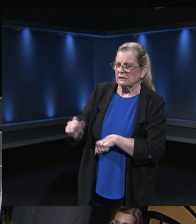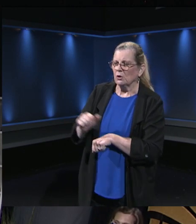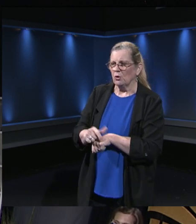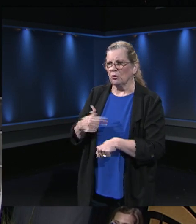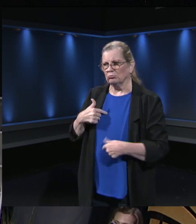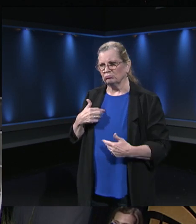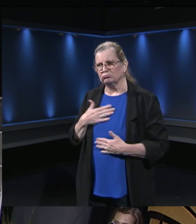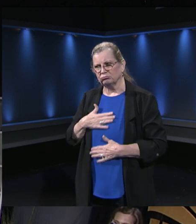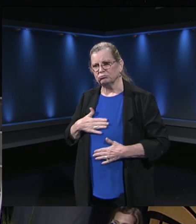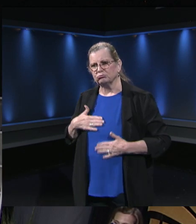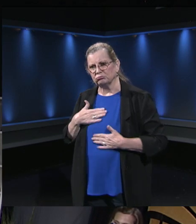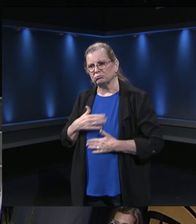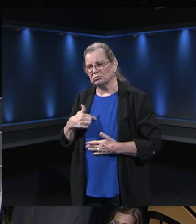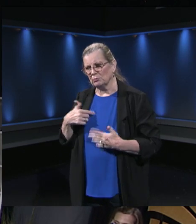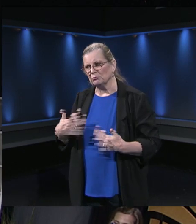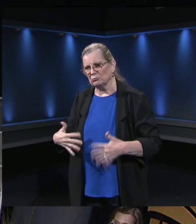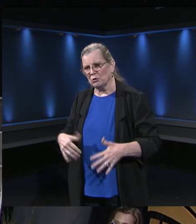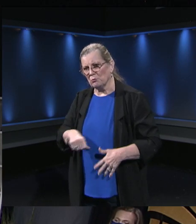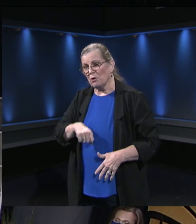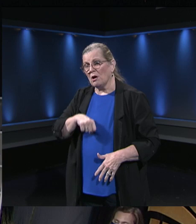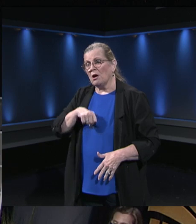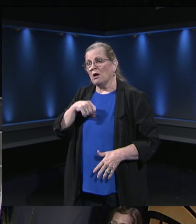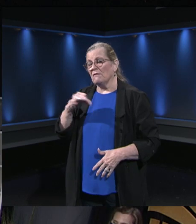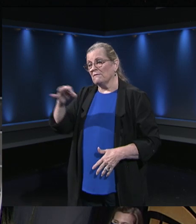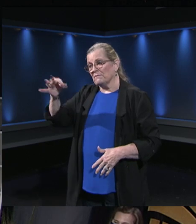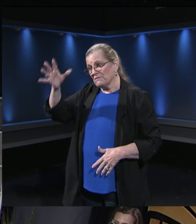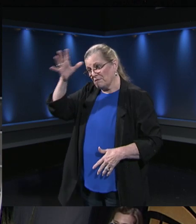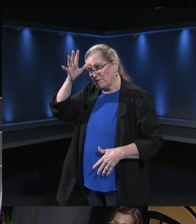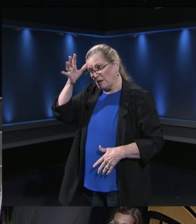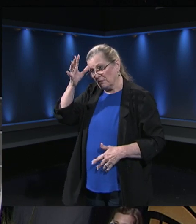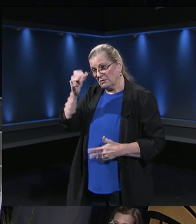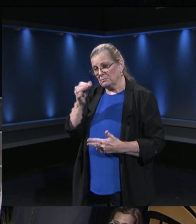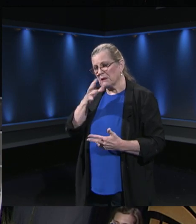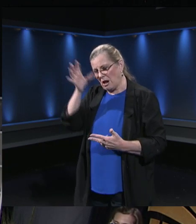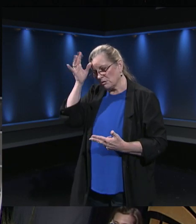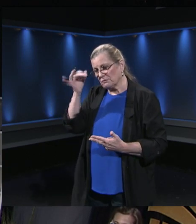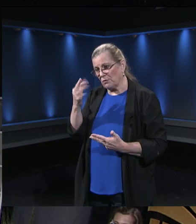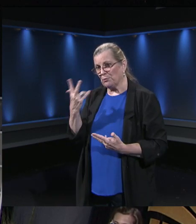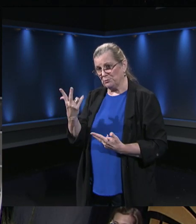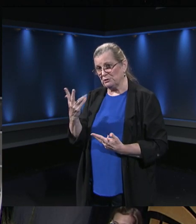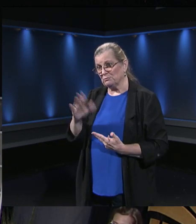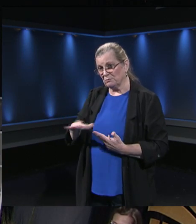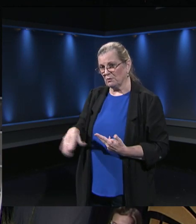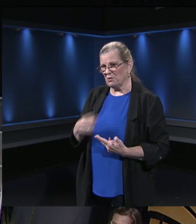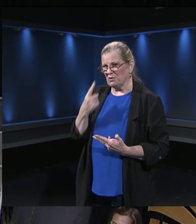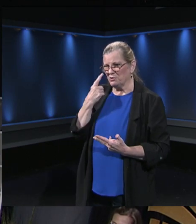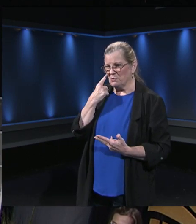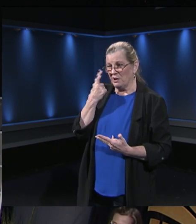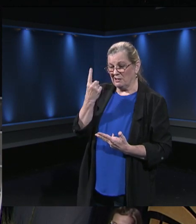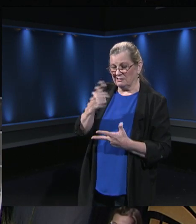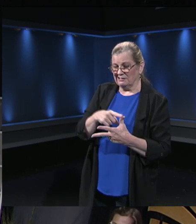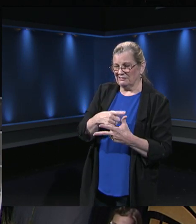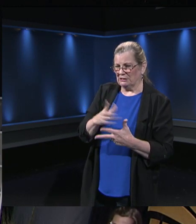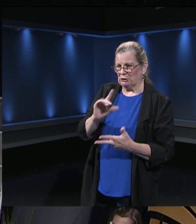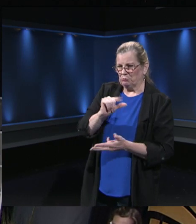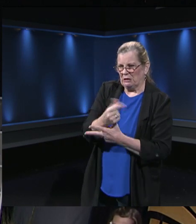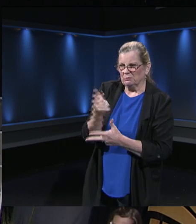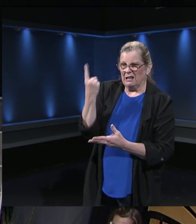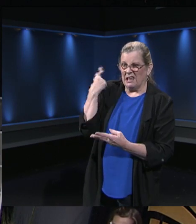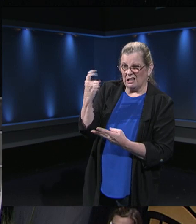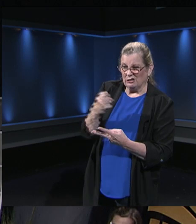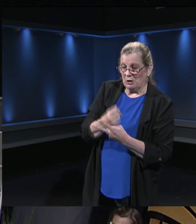the proud parents of three Robinson Rams and we had one graduate last year and we have another one that will be graduating this year.